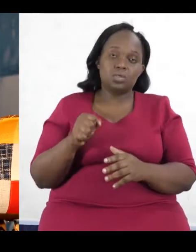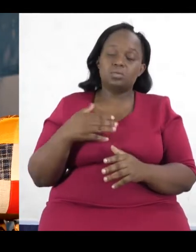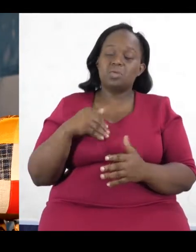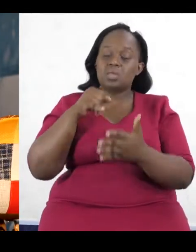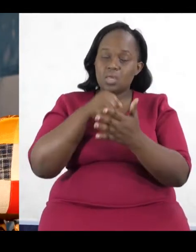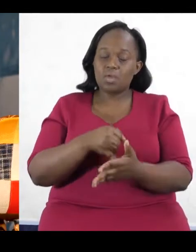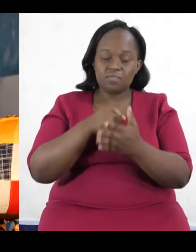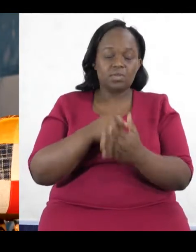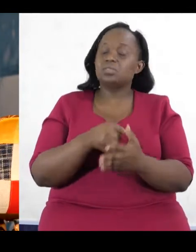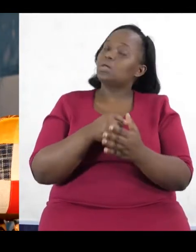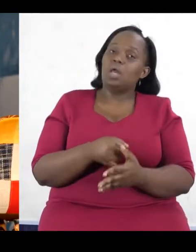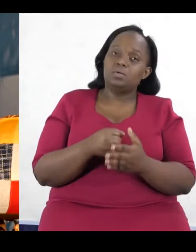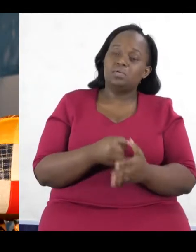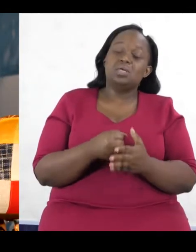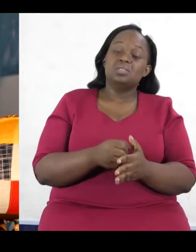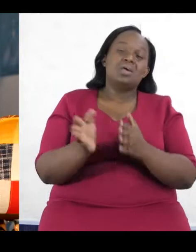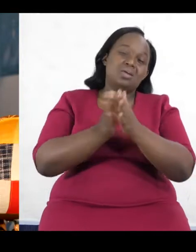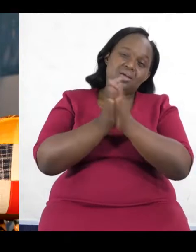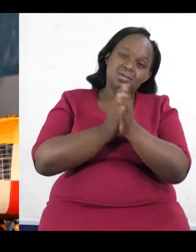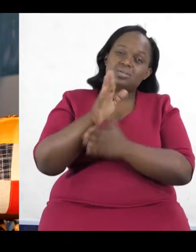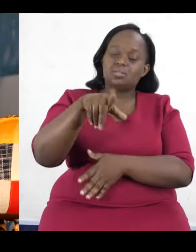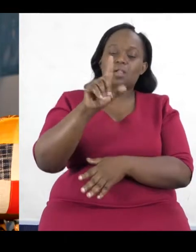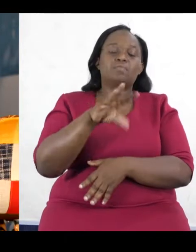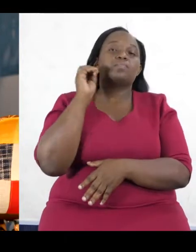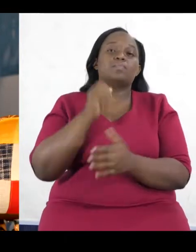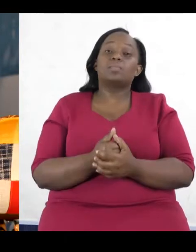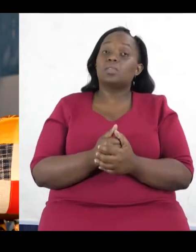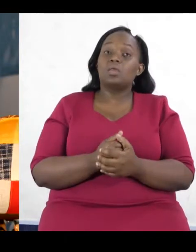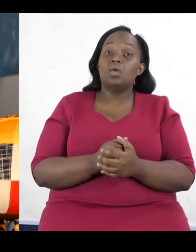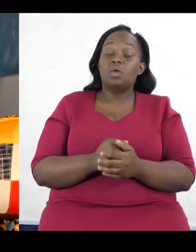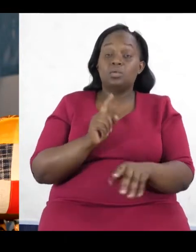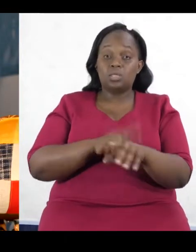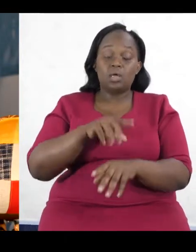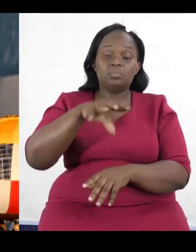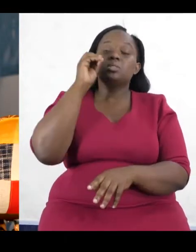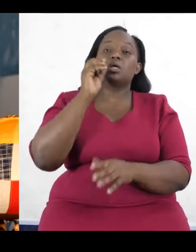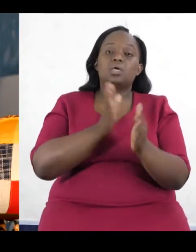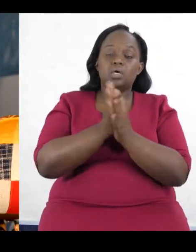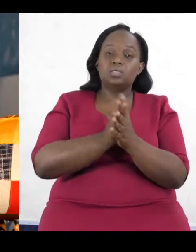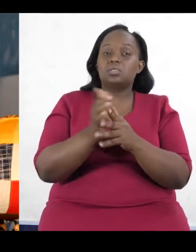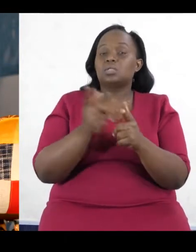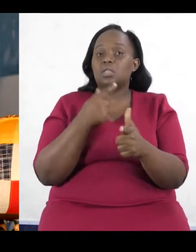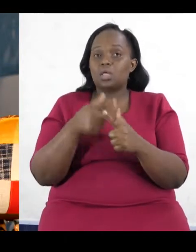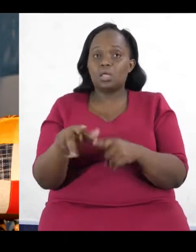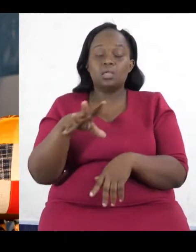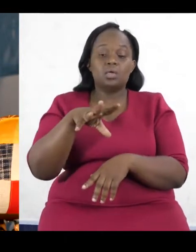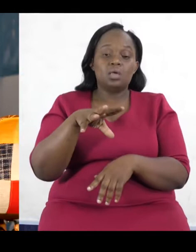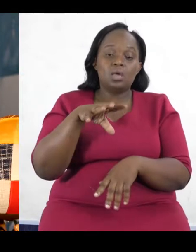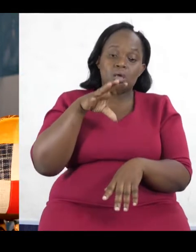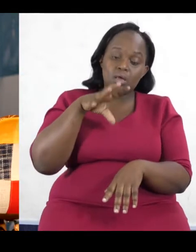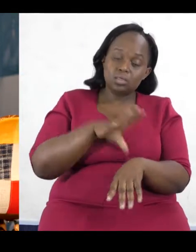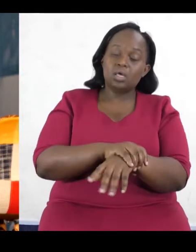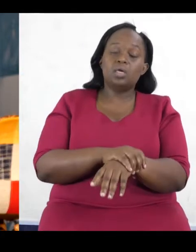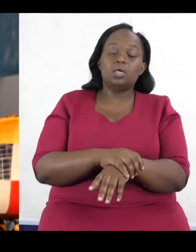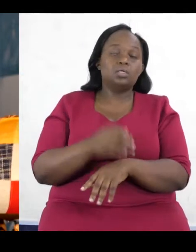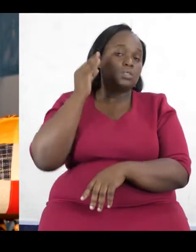you kind of need to know. So, yes, I'm really emphasizing on that point. Take interest. Take interest. And then once you take interest,